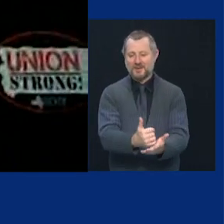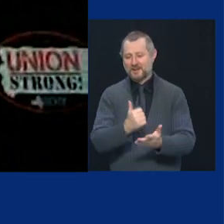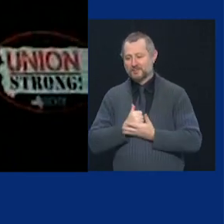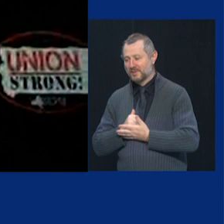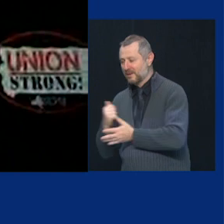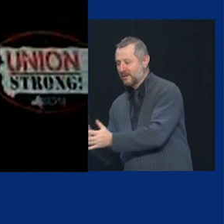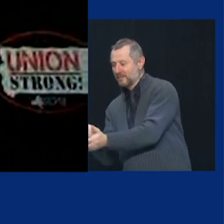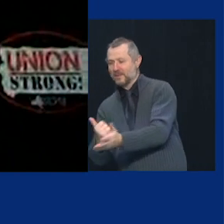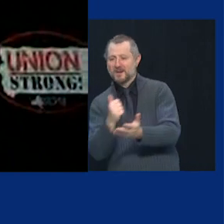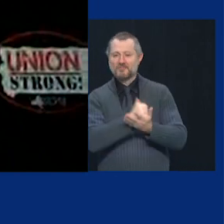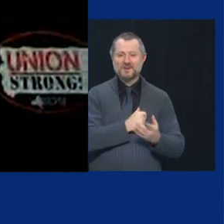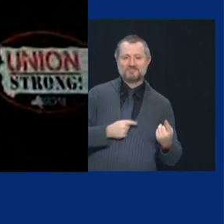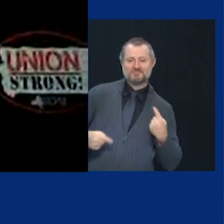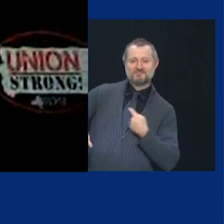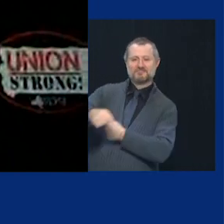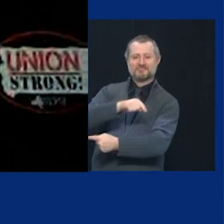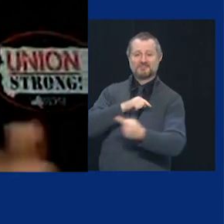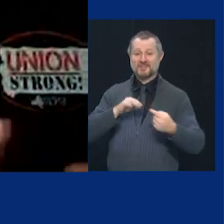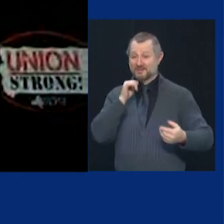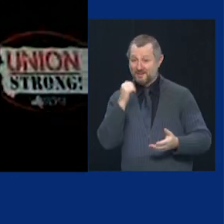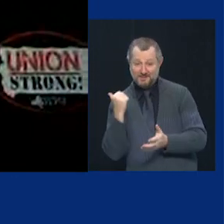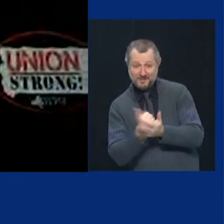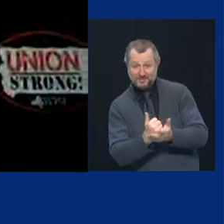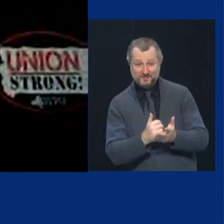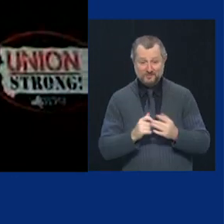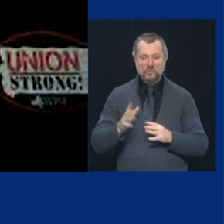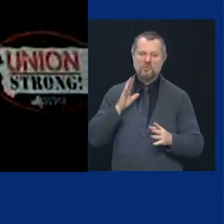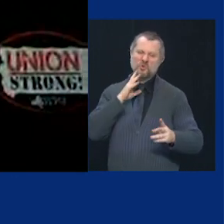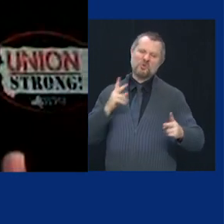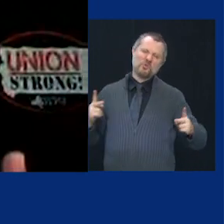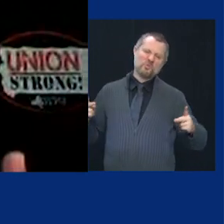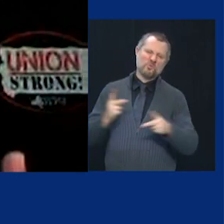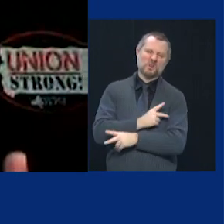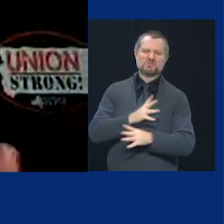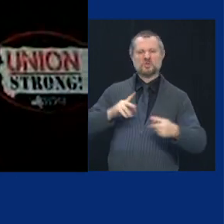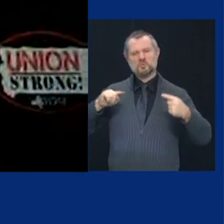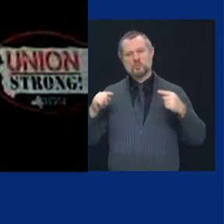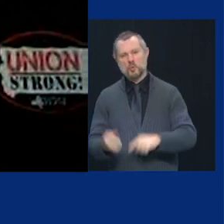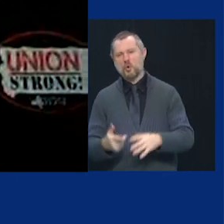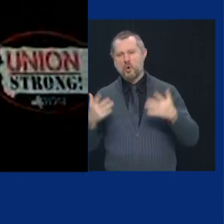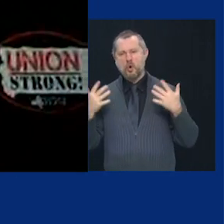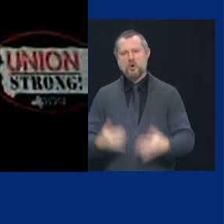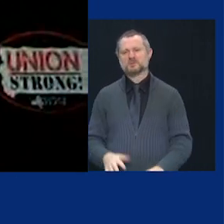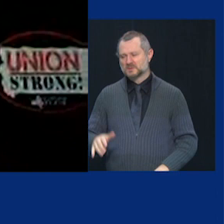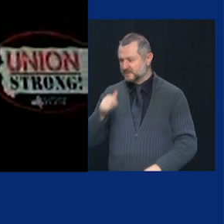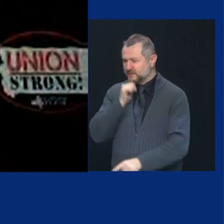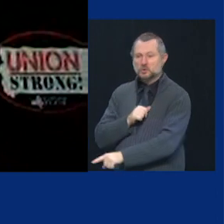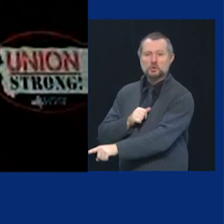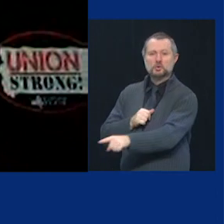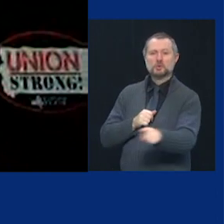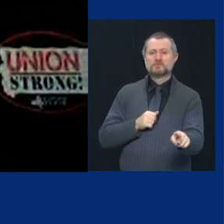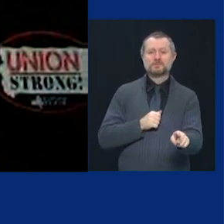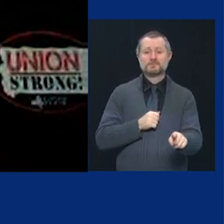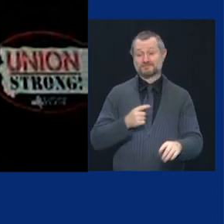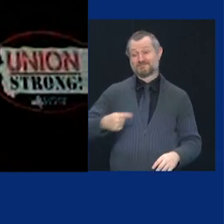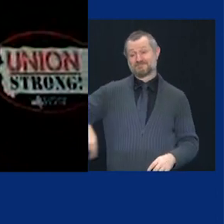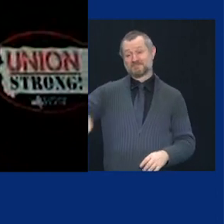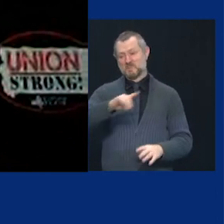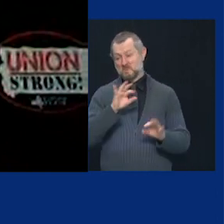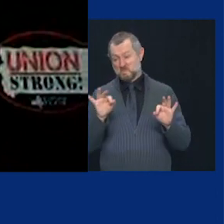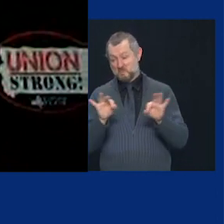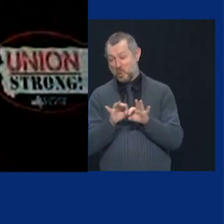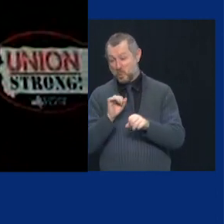going to inflict even more harm on those who've already so much the workforce who risked their lives and the well-being of their